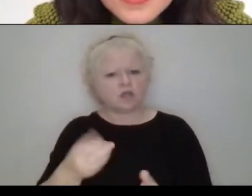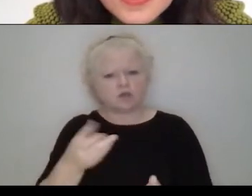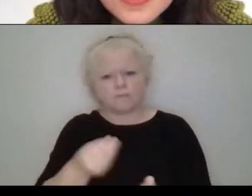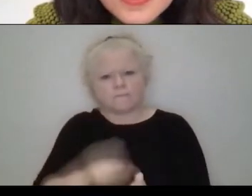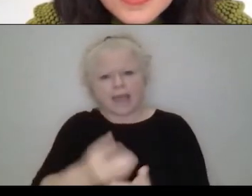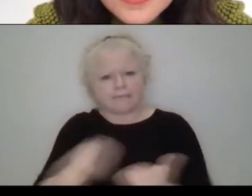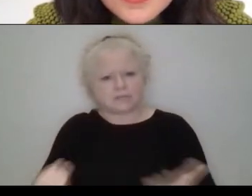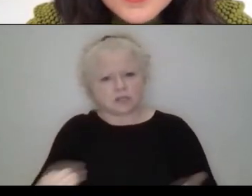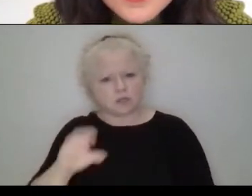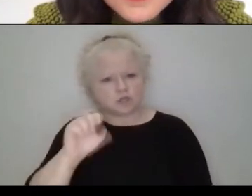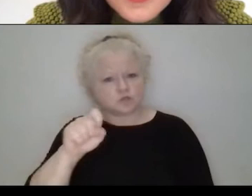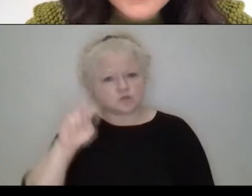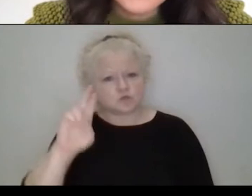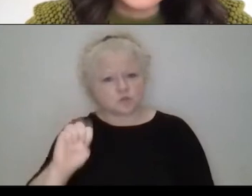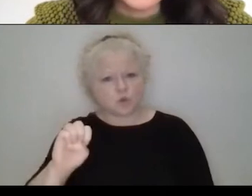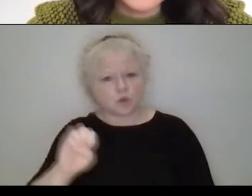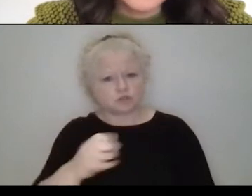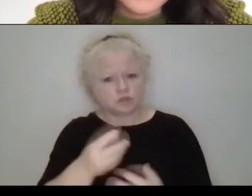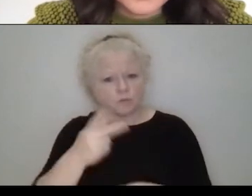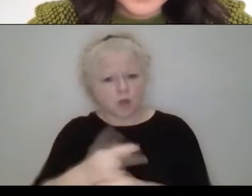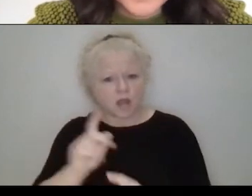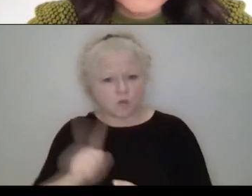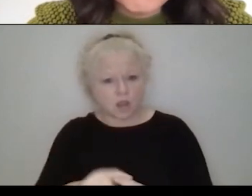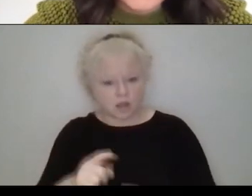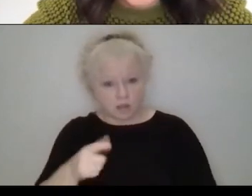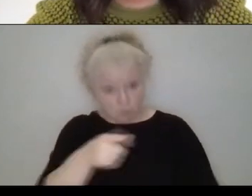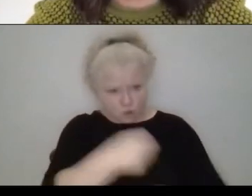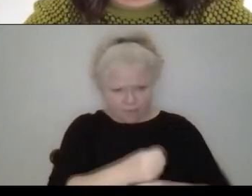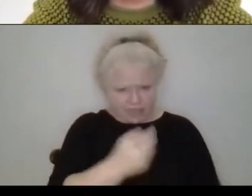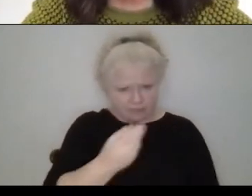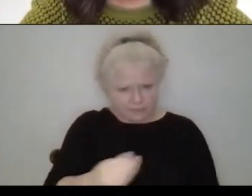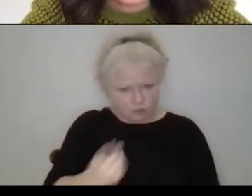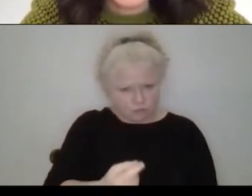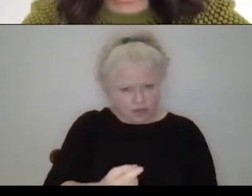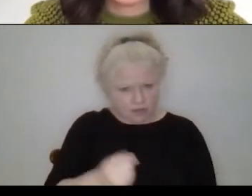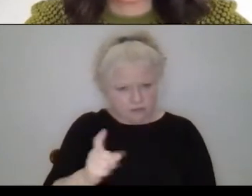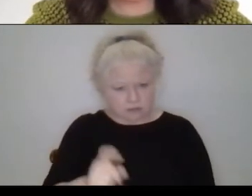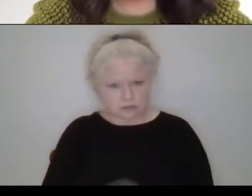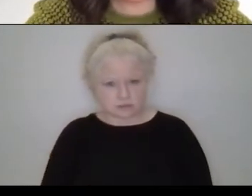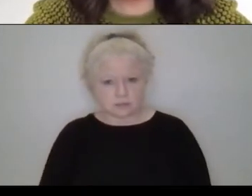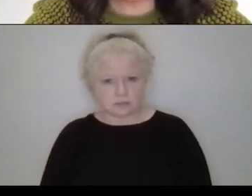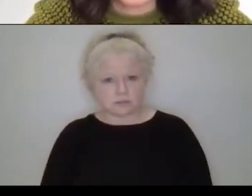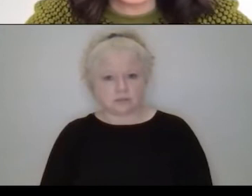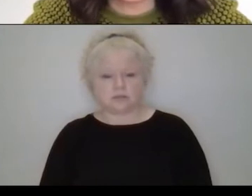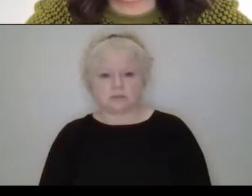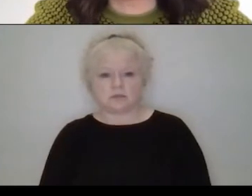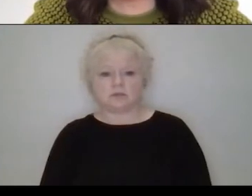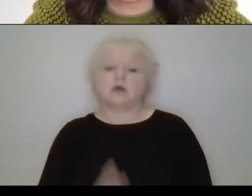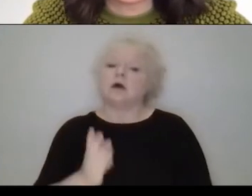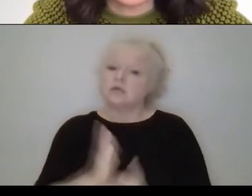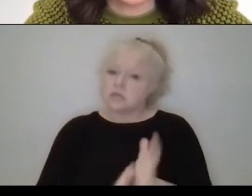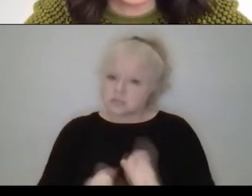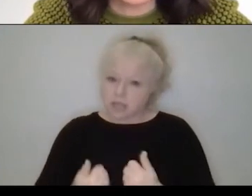you're making them all. Um, is it hard to source the materials for the product? Yeah, actually some of the challenge